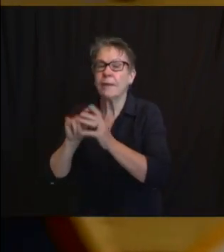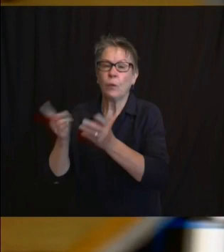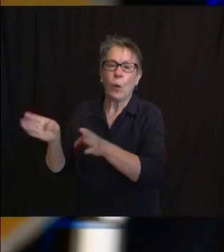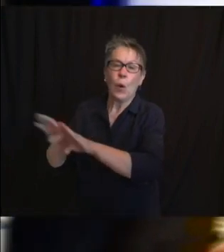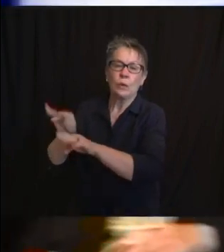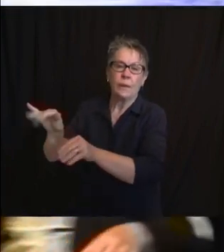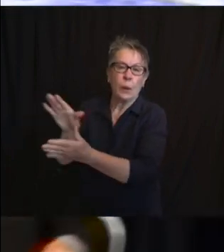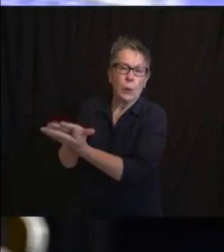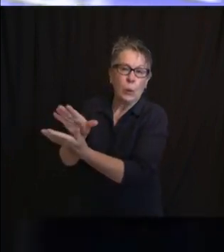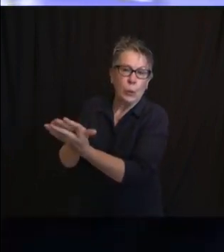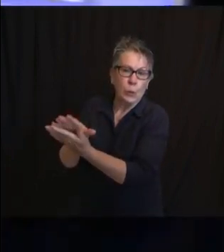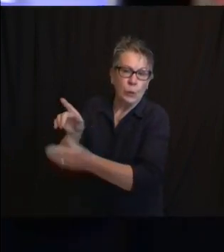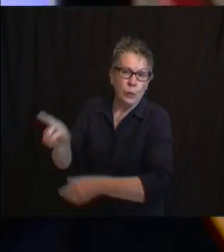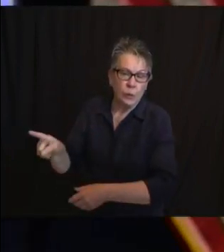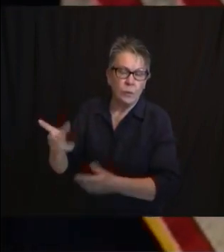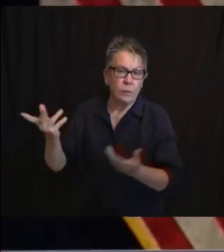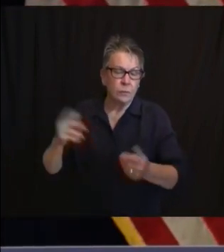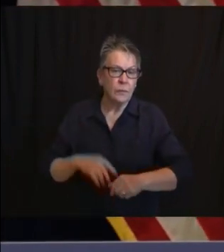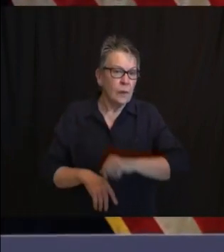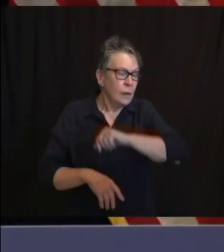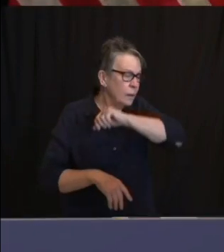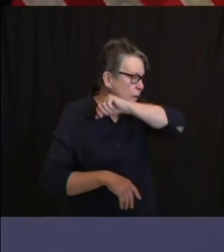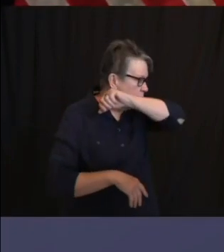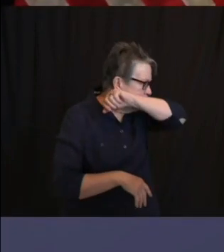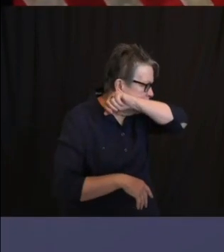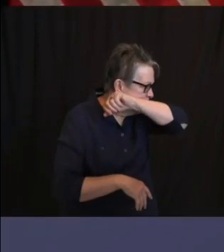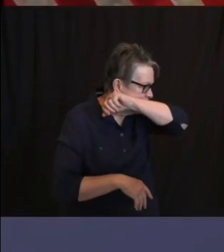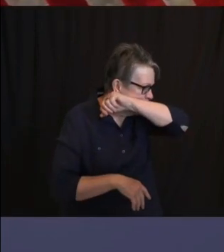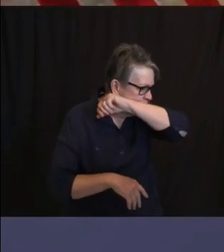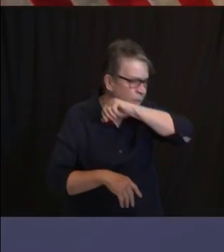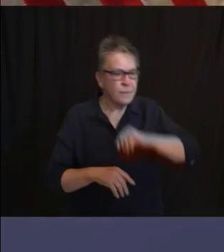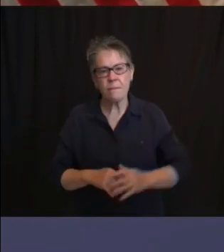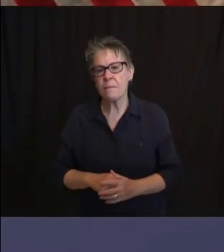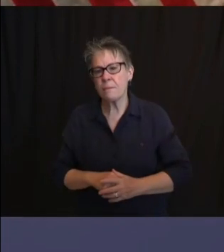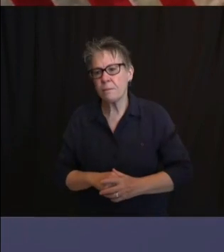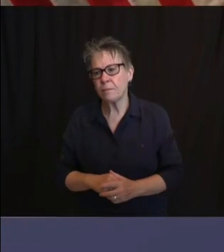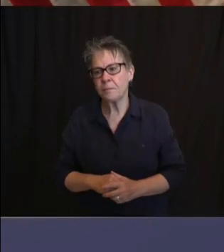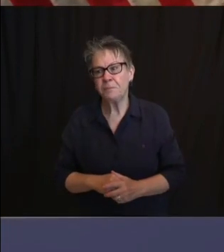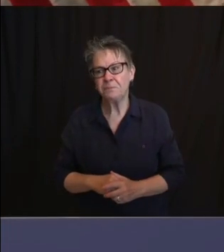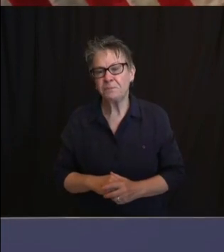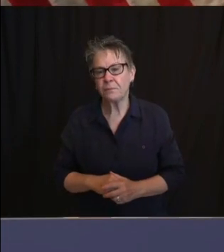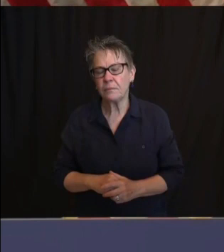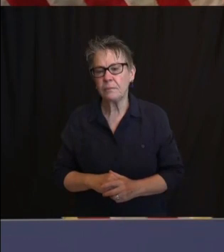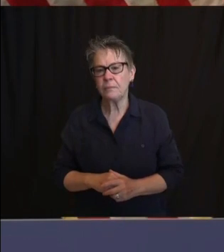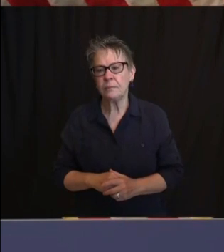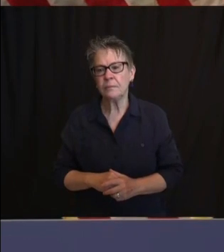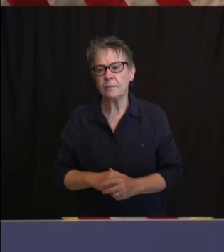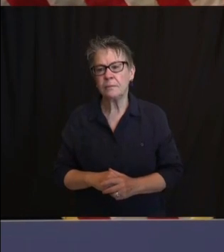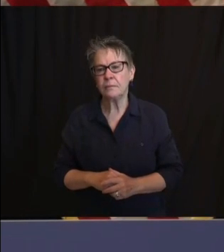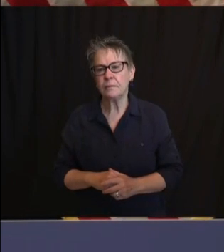I normally would be saying I'm going to mask up, which I will do in a second, but I want to make, I want to underscore